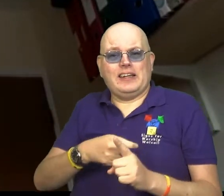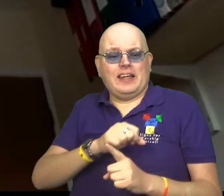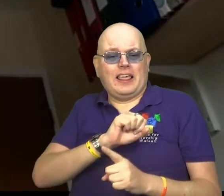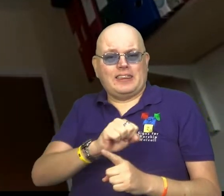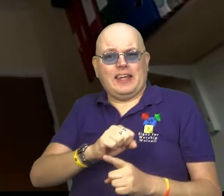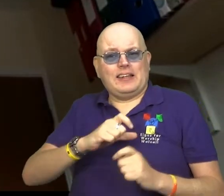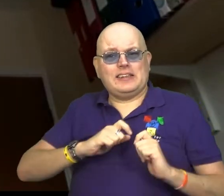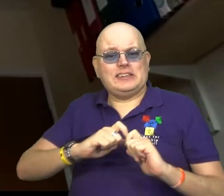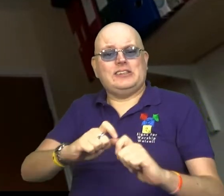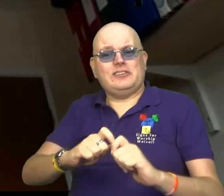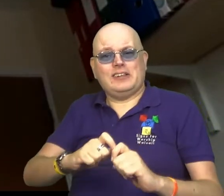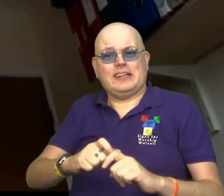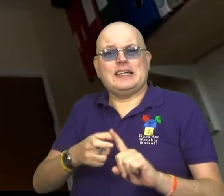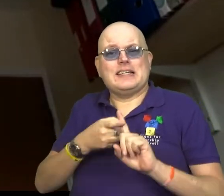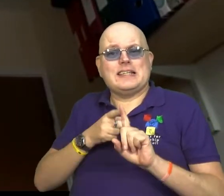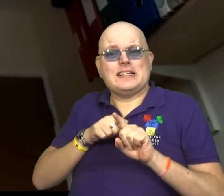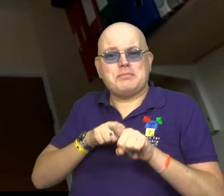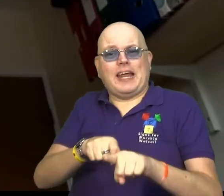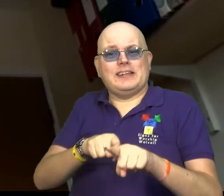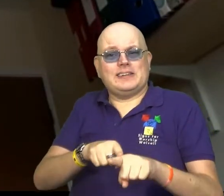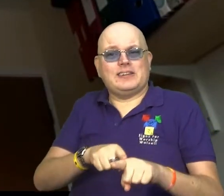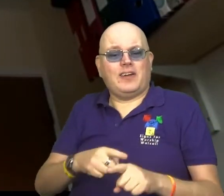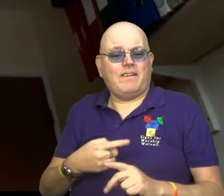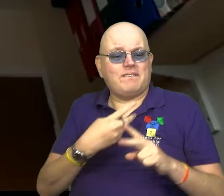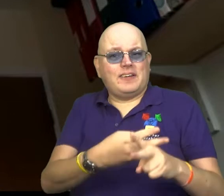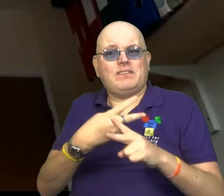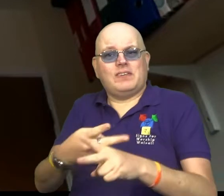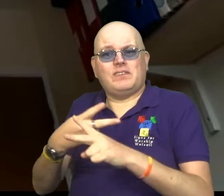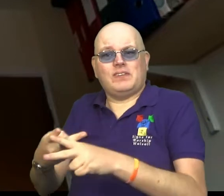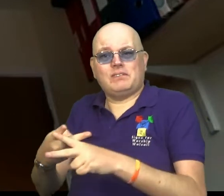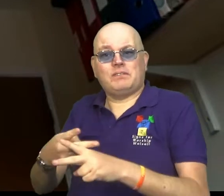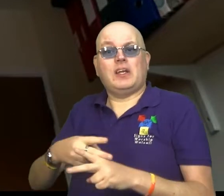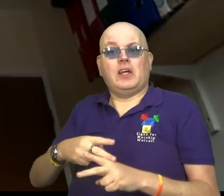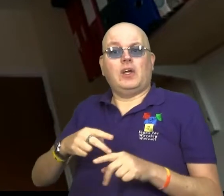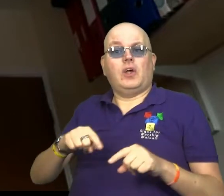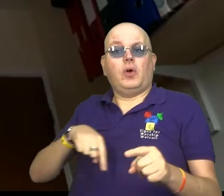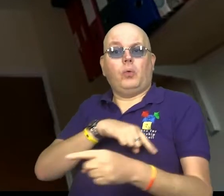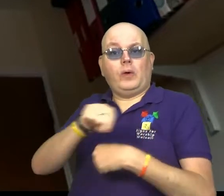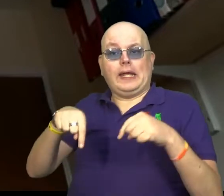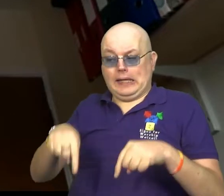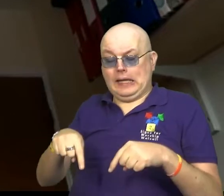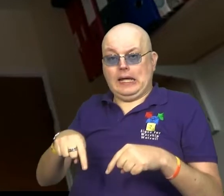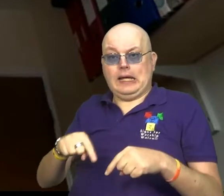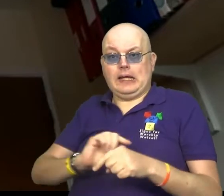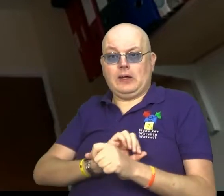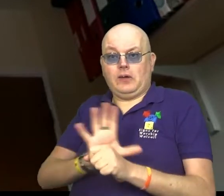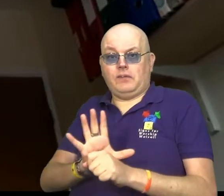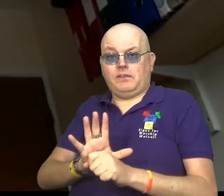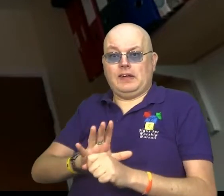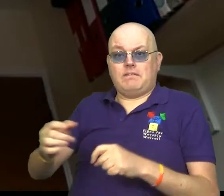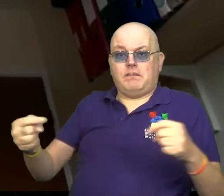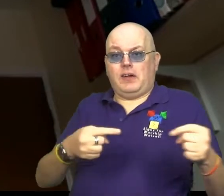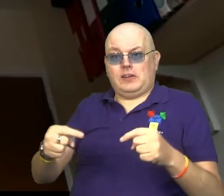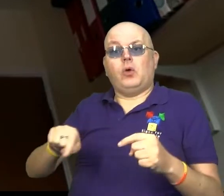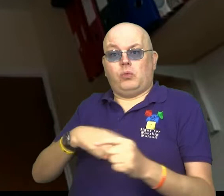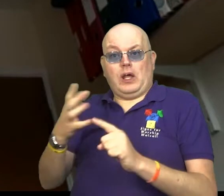survival depends on visitors. We are doing well in our fight against COVID